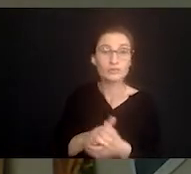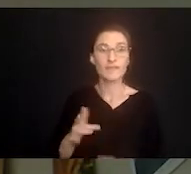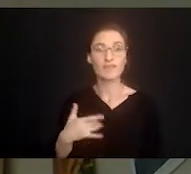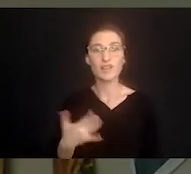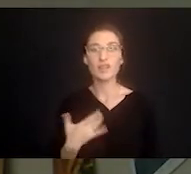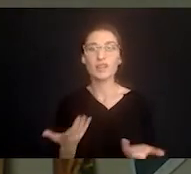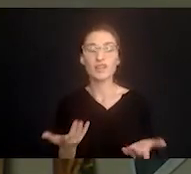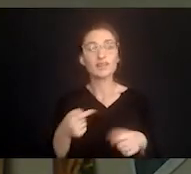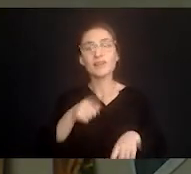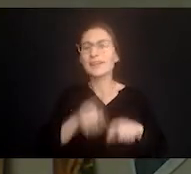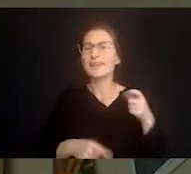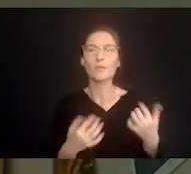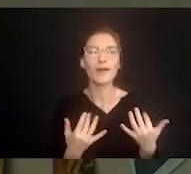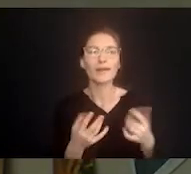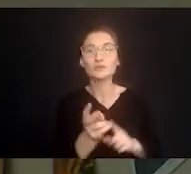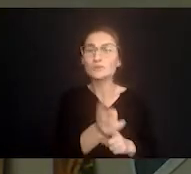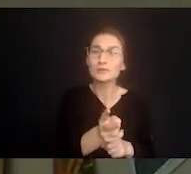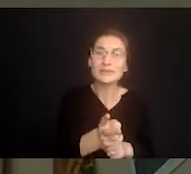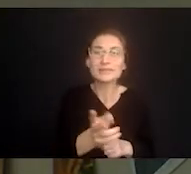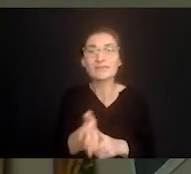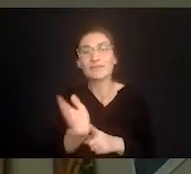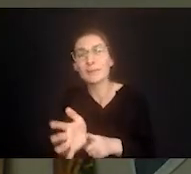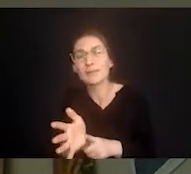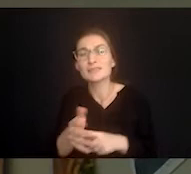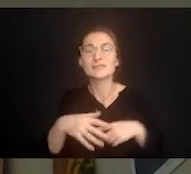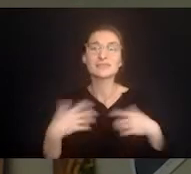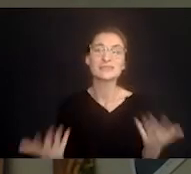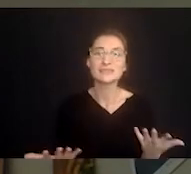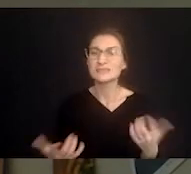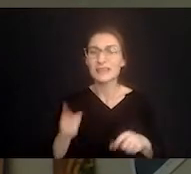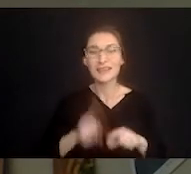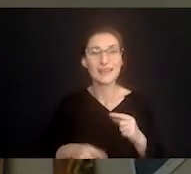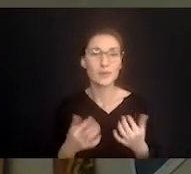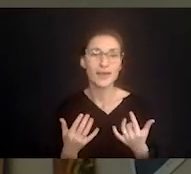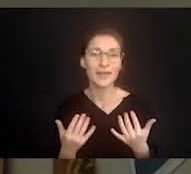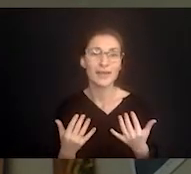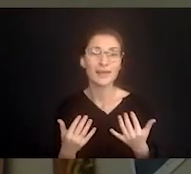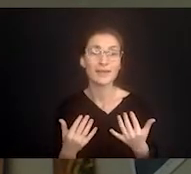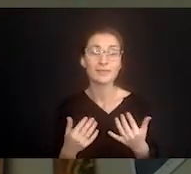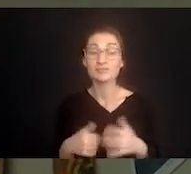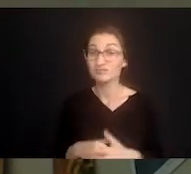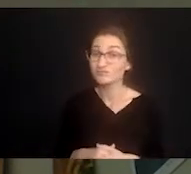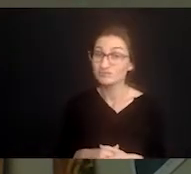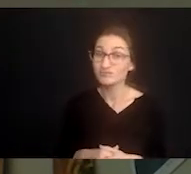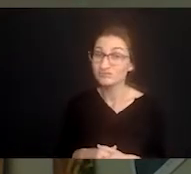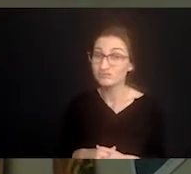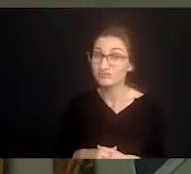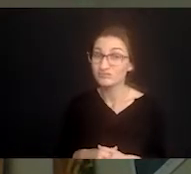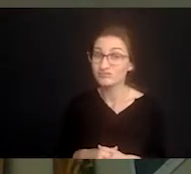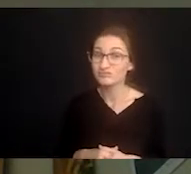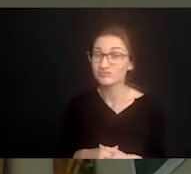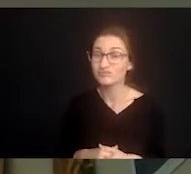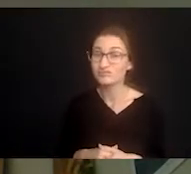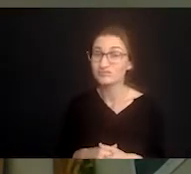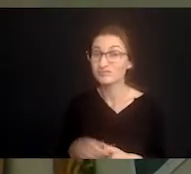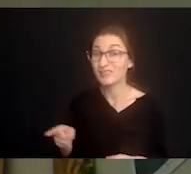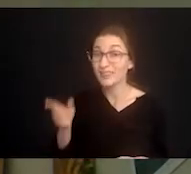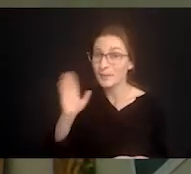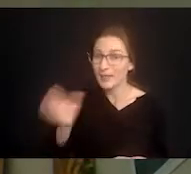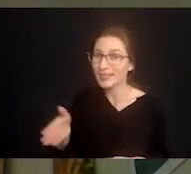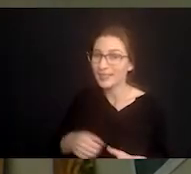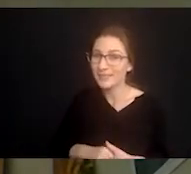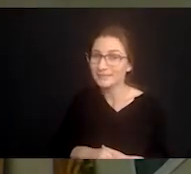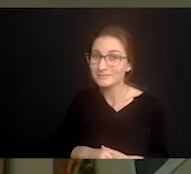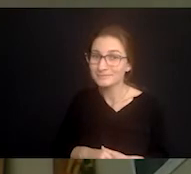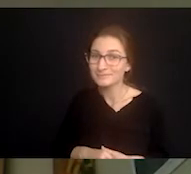feel like they can't wait the two minutes or five minutes while you're doing that to get your your help most likely they will